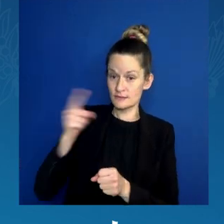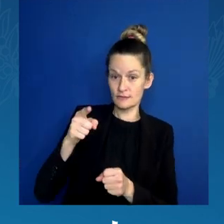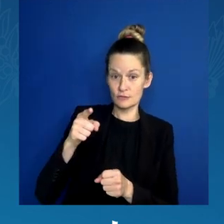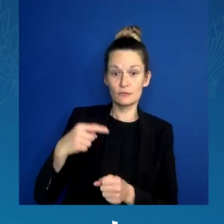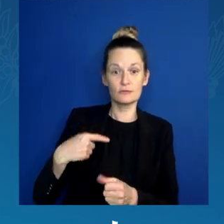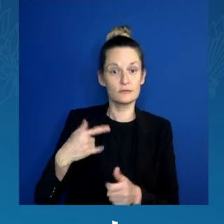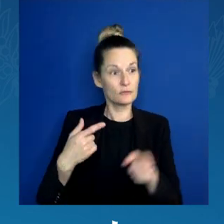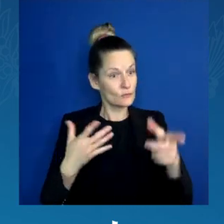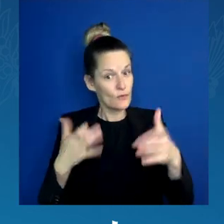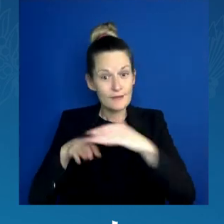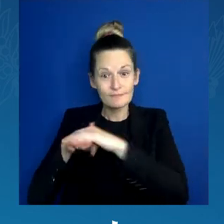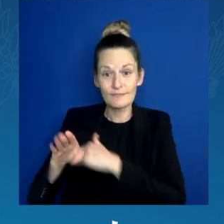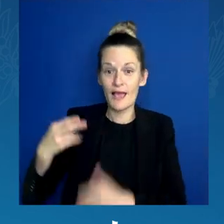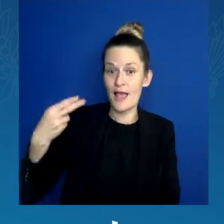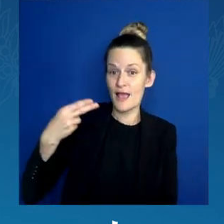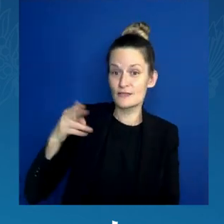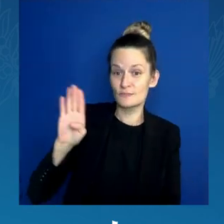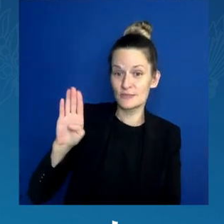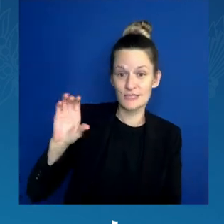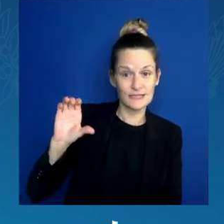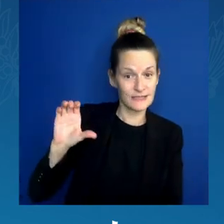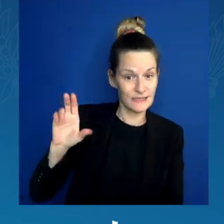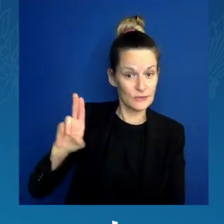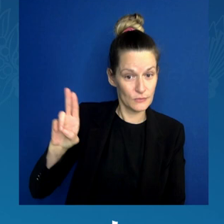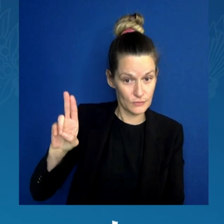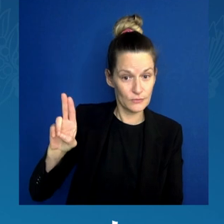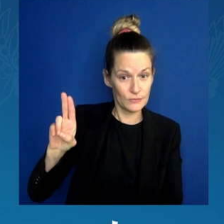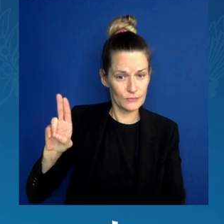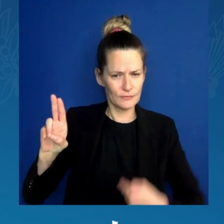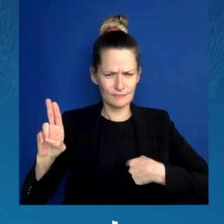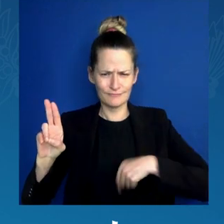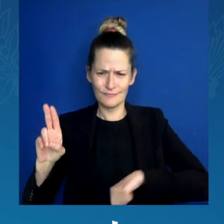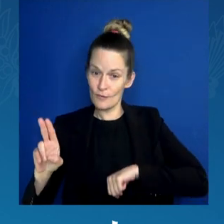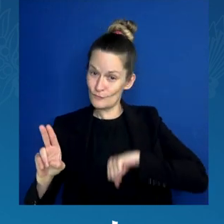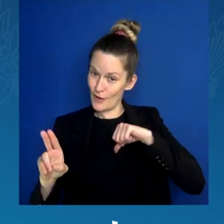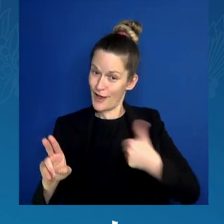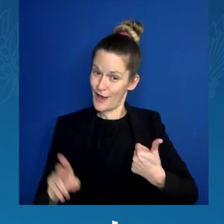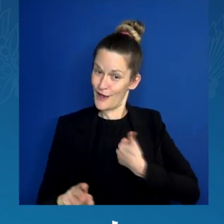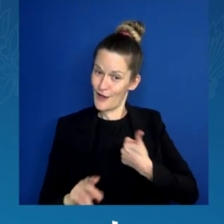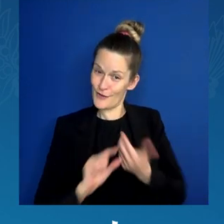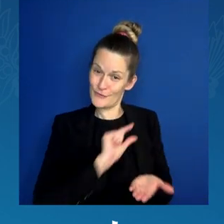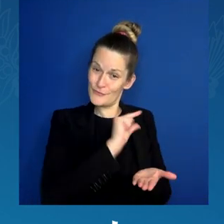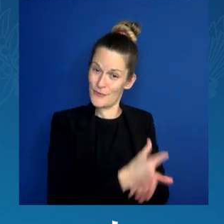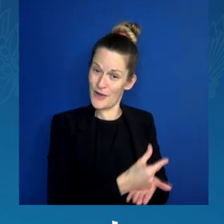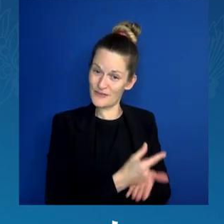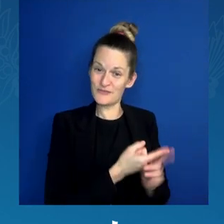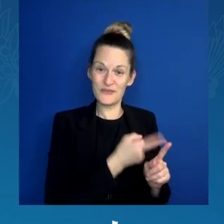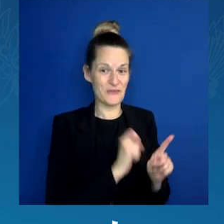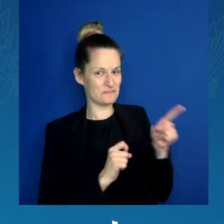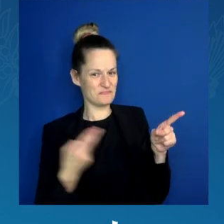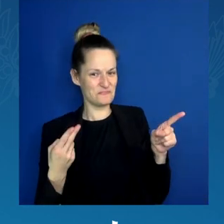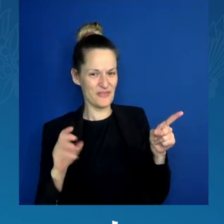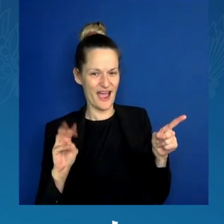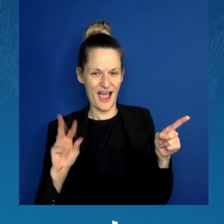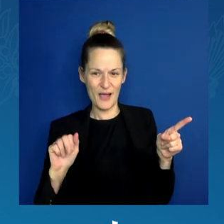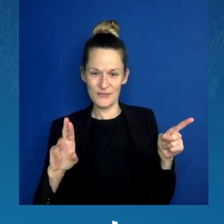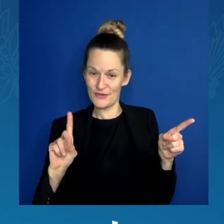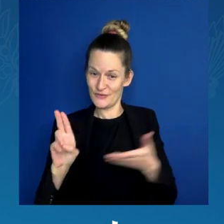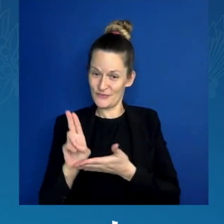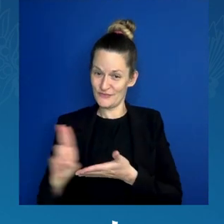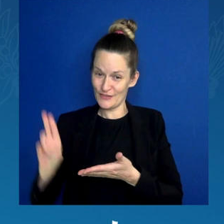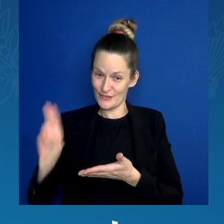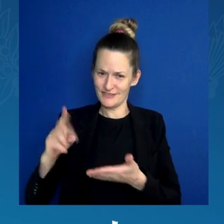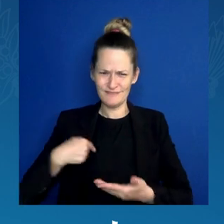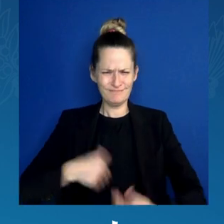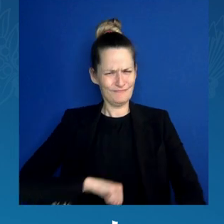As a proud graduate of Howard University, I am proud to tell you we have invested an historic $5